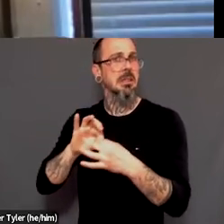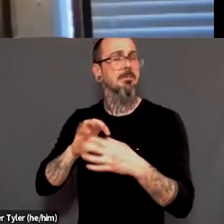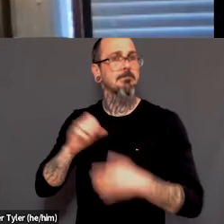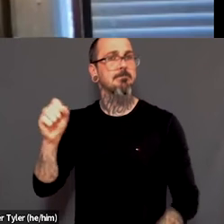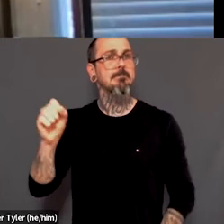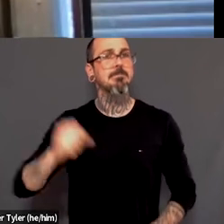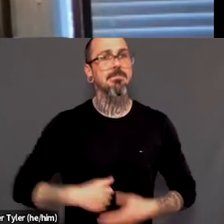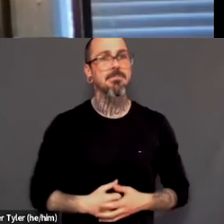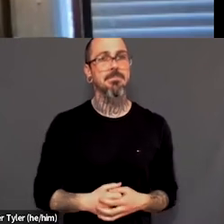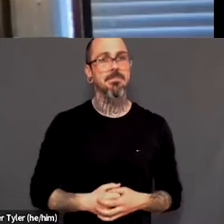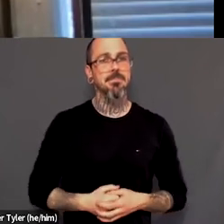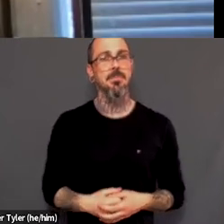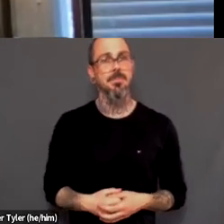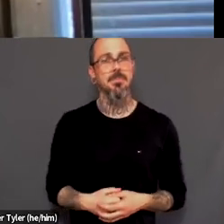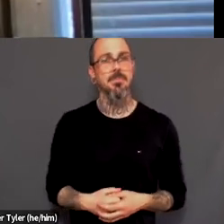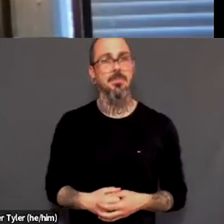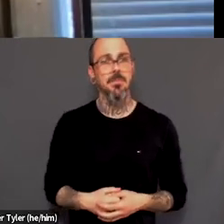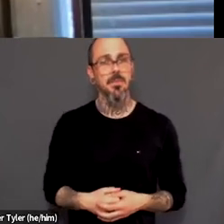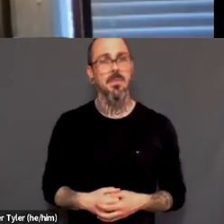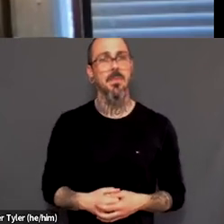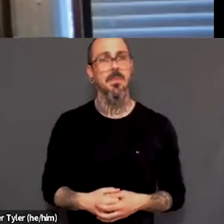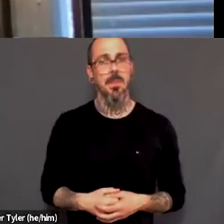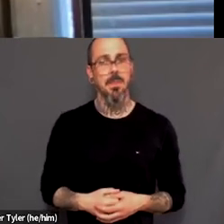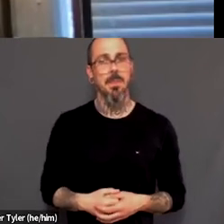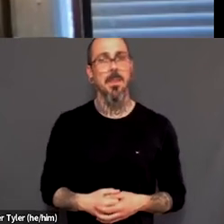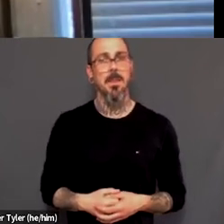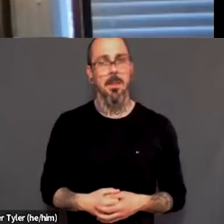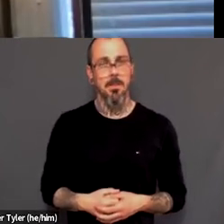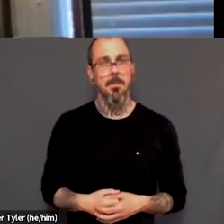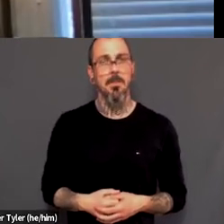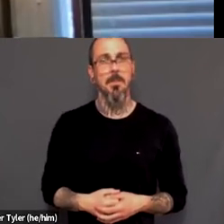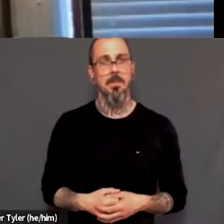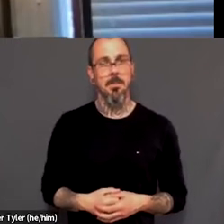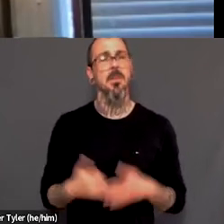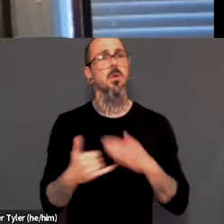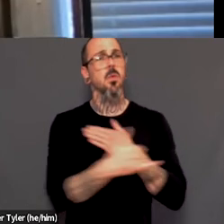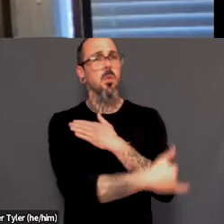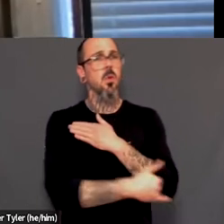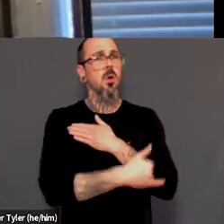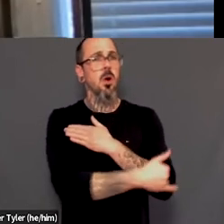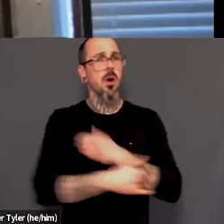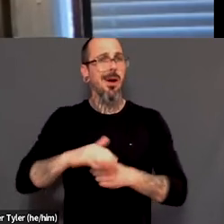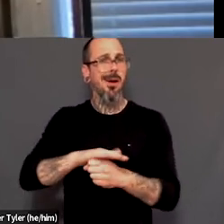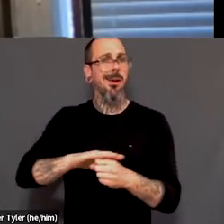yeah, I, I hear a lot of stories about in rural, uh, areas, um,